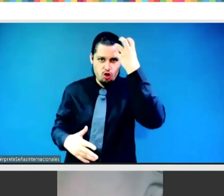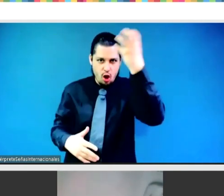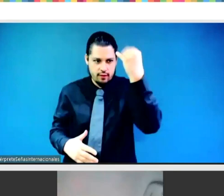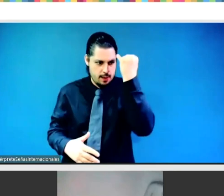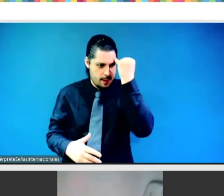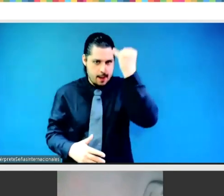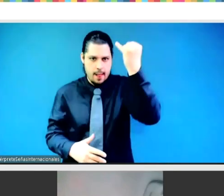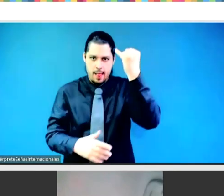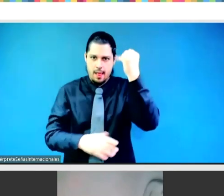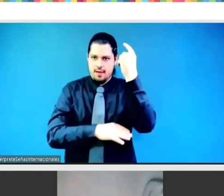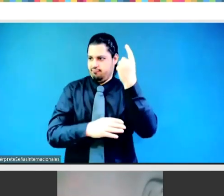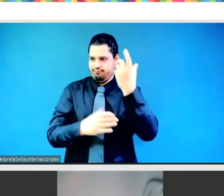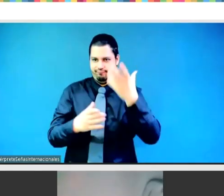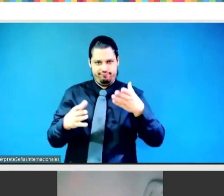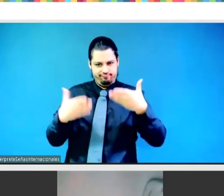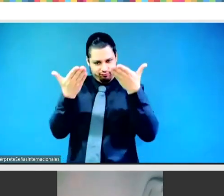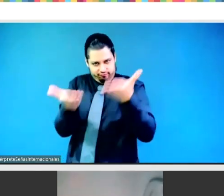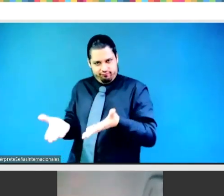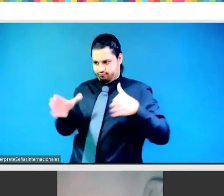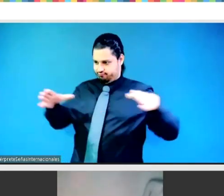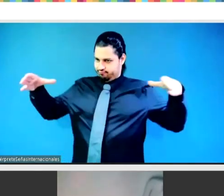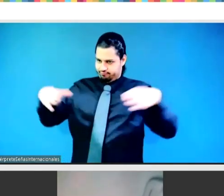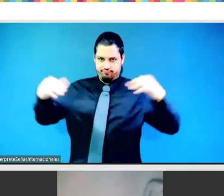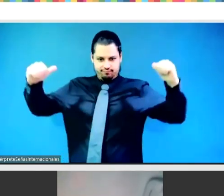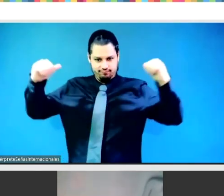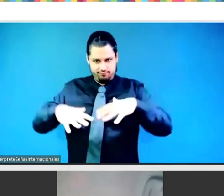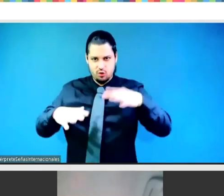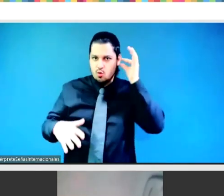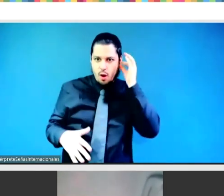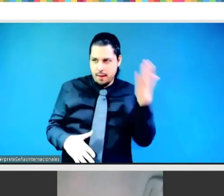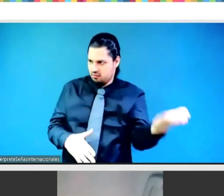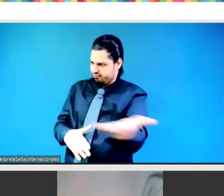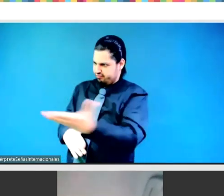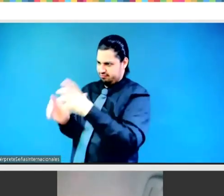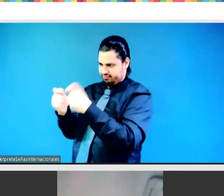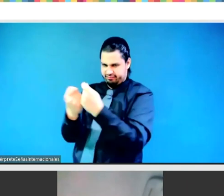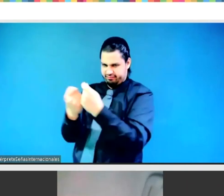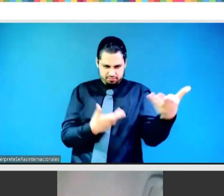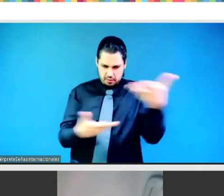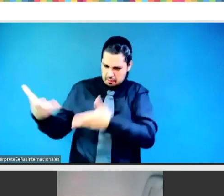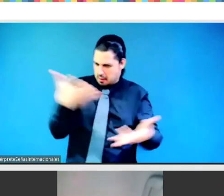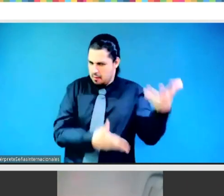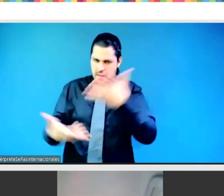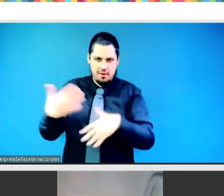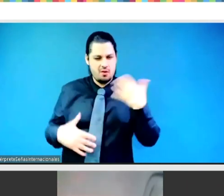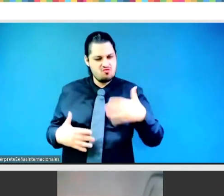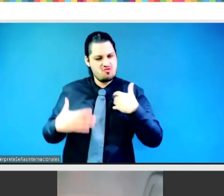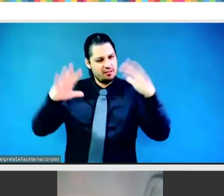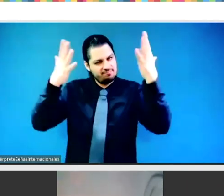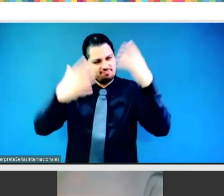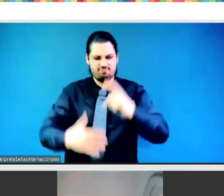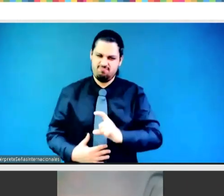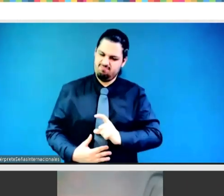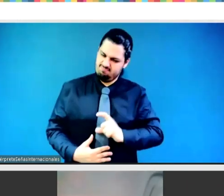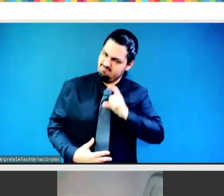Feminist solidarity and also youth leadership to accelerate the implementation of ambitious global commitments for